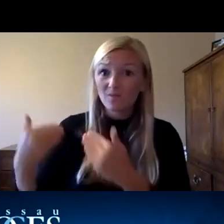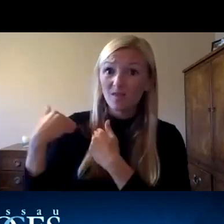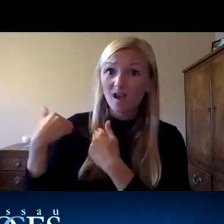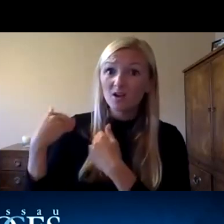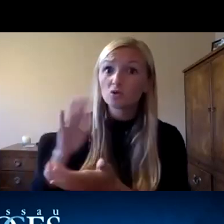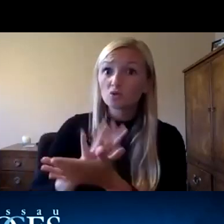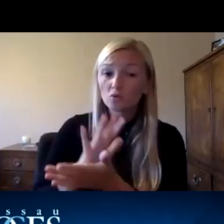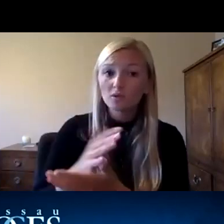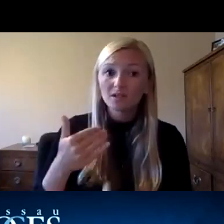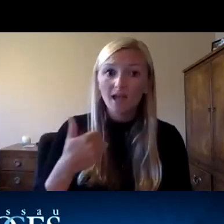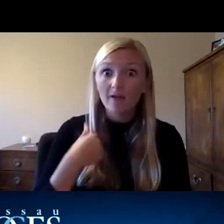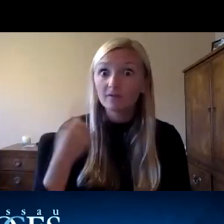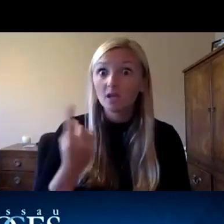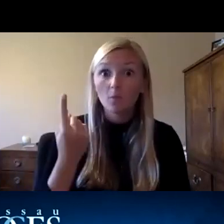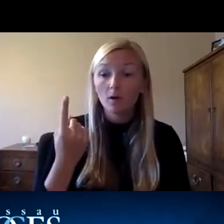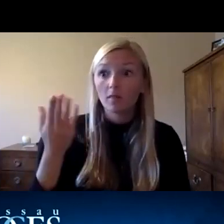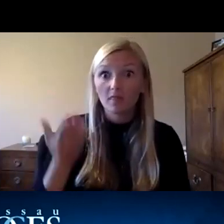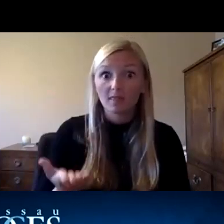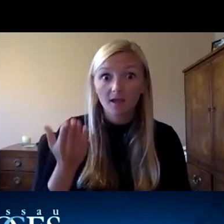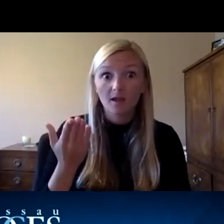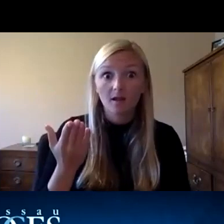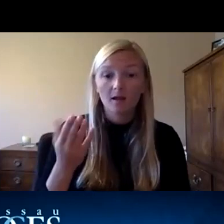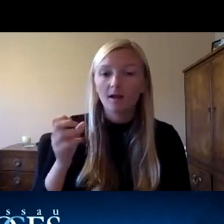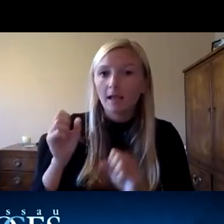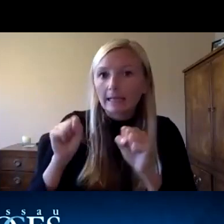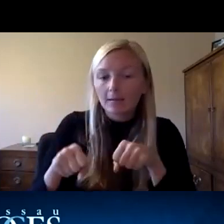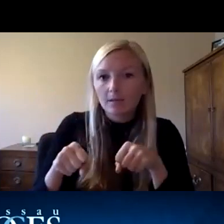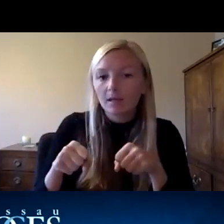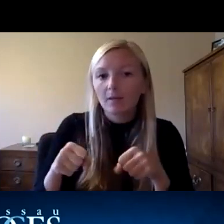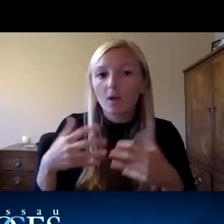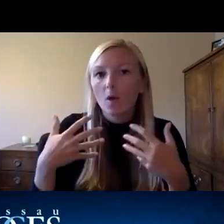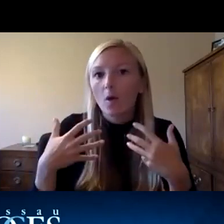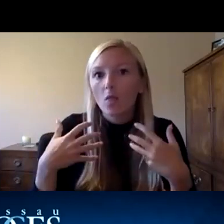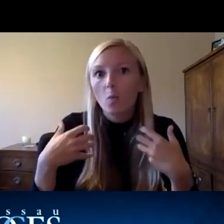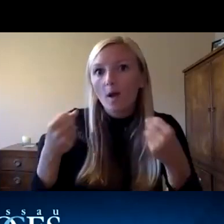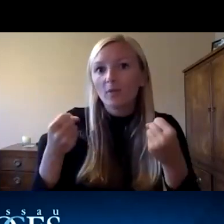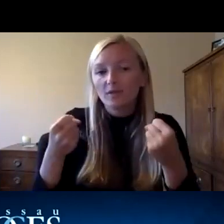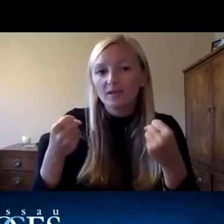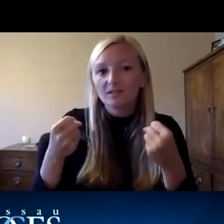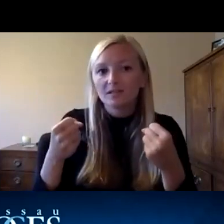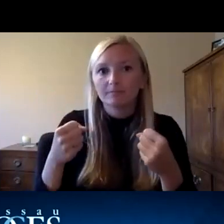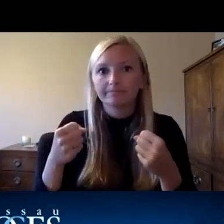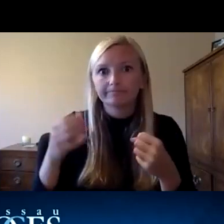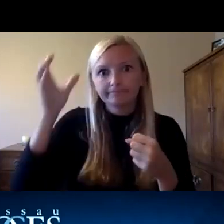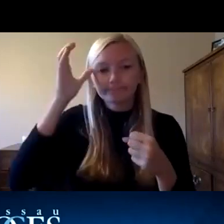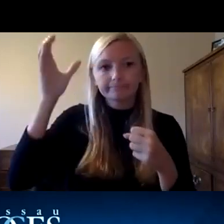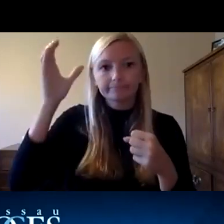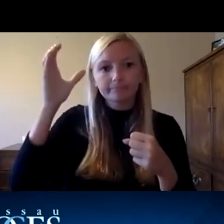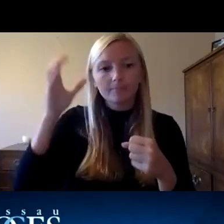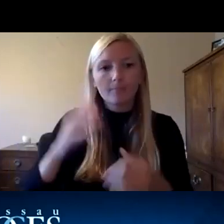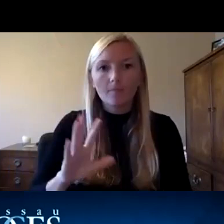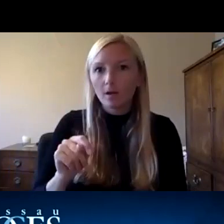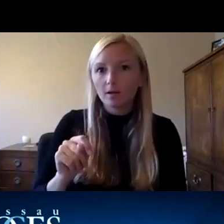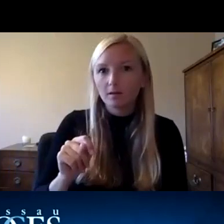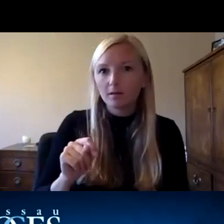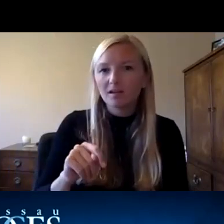to have somebody on site to be able to sort of be the wellness the wellness gatekeeper um for children in schools when in fact should that be